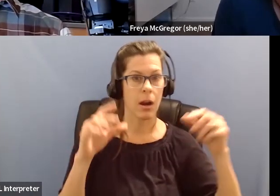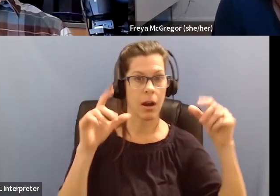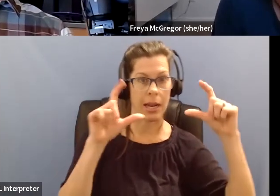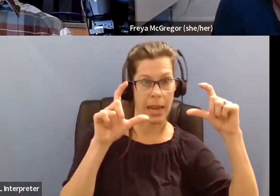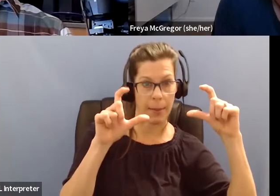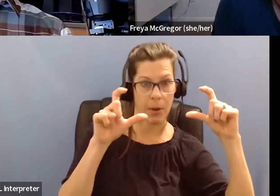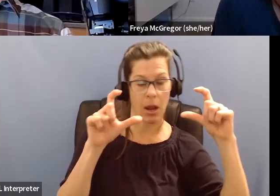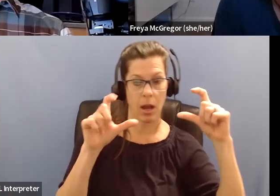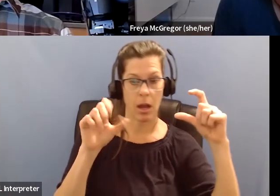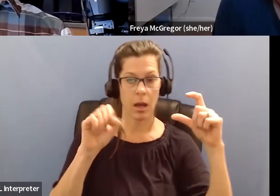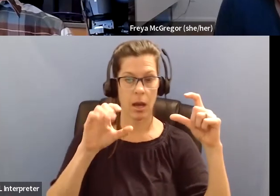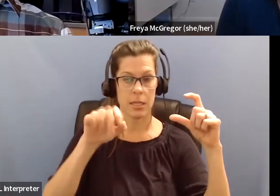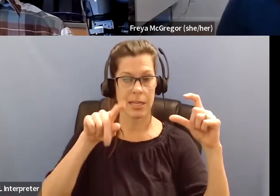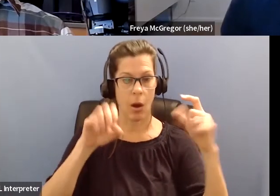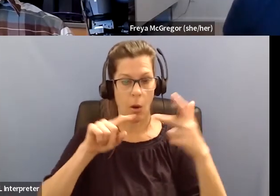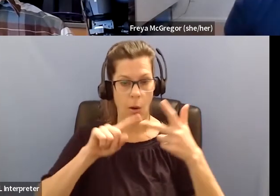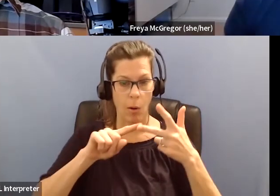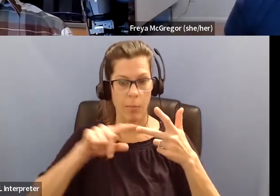and the pentailed head.